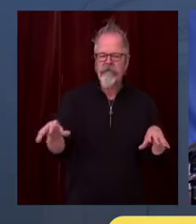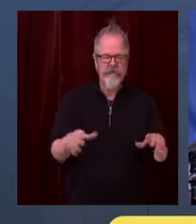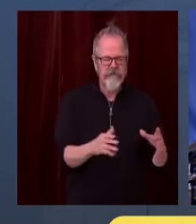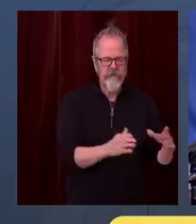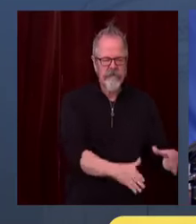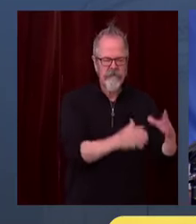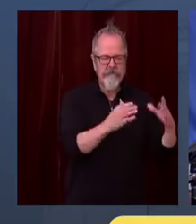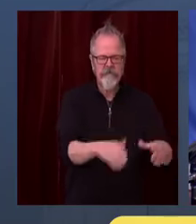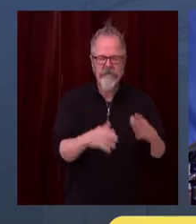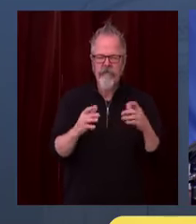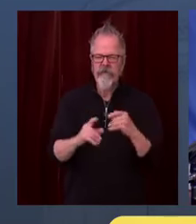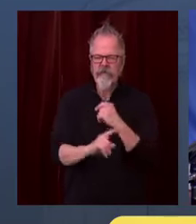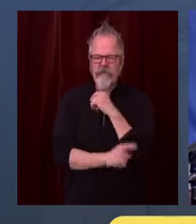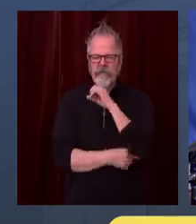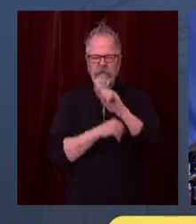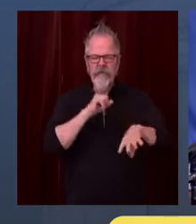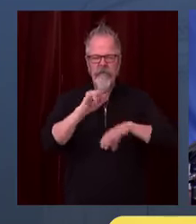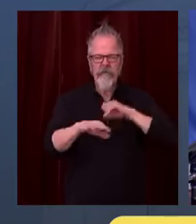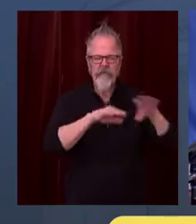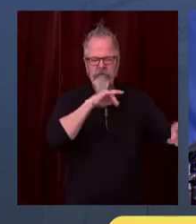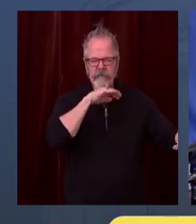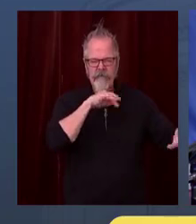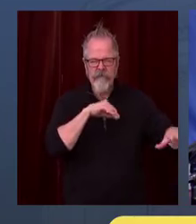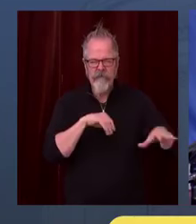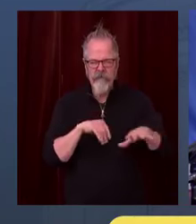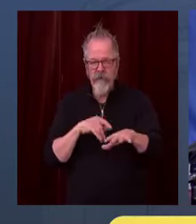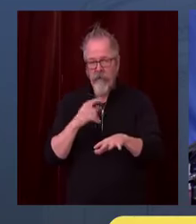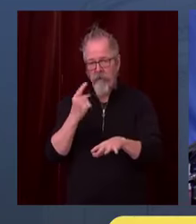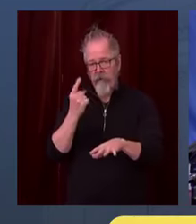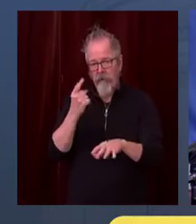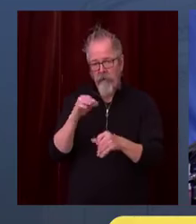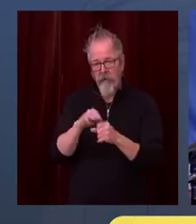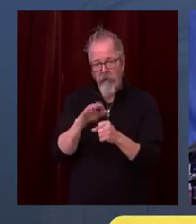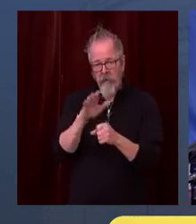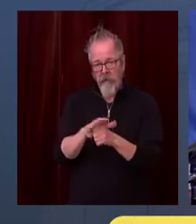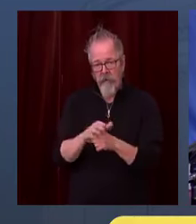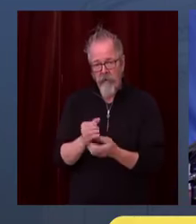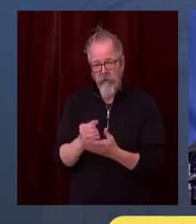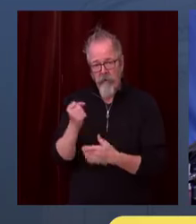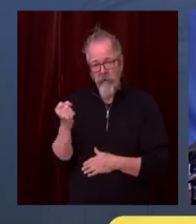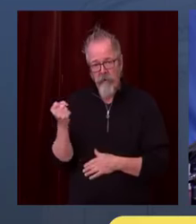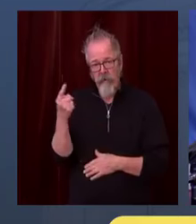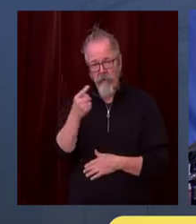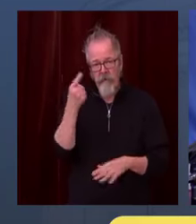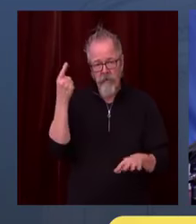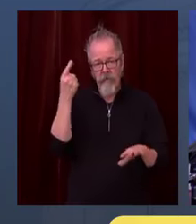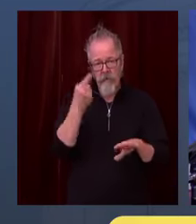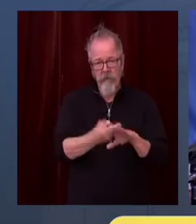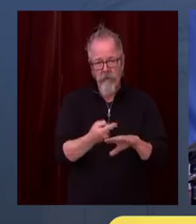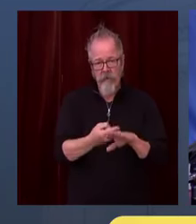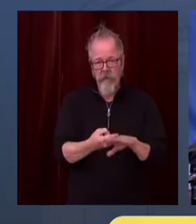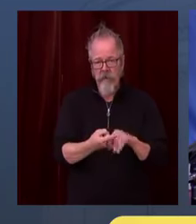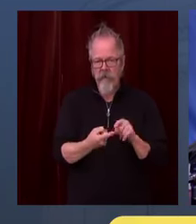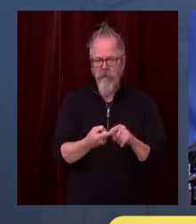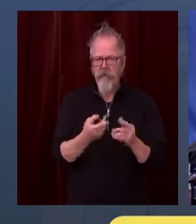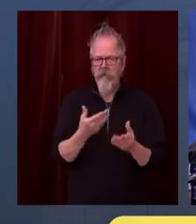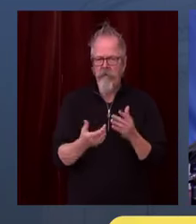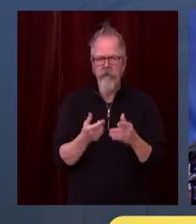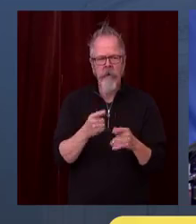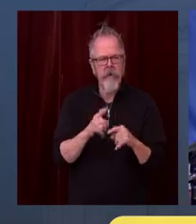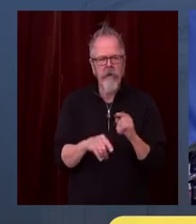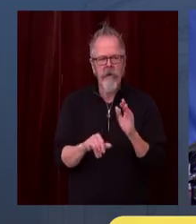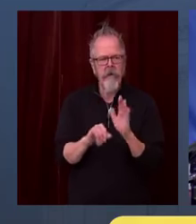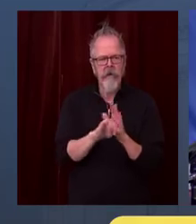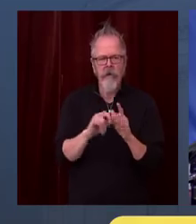for one another who is not in your household, who's not been tested, who has not been quarantined. And in any circumstance, it is too dangerous